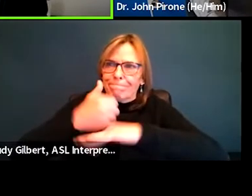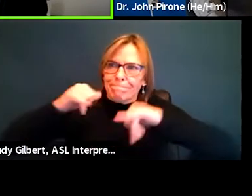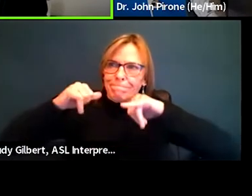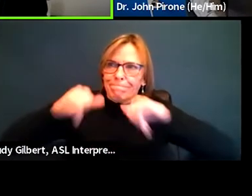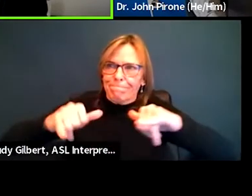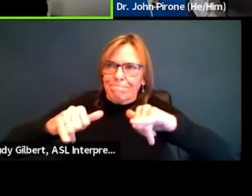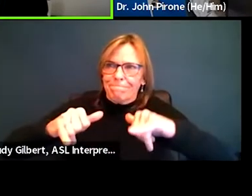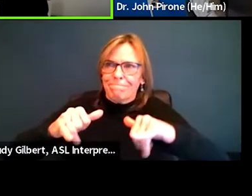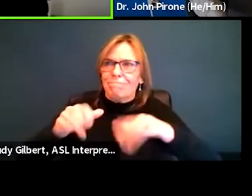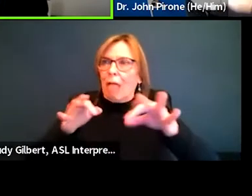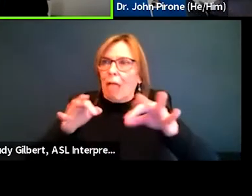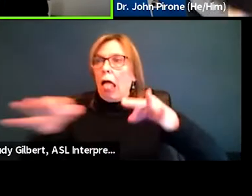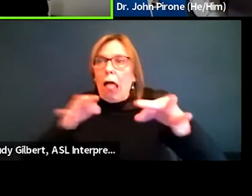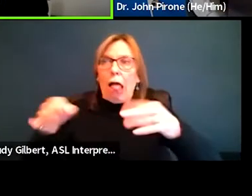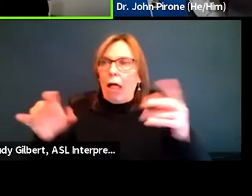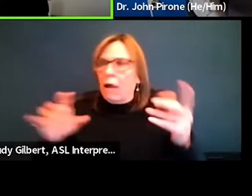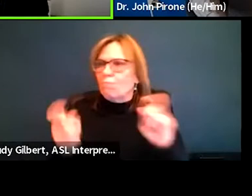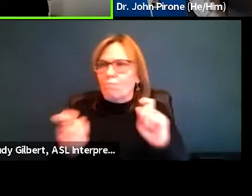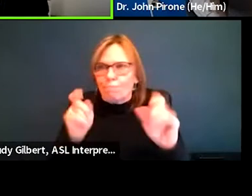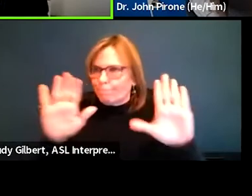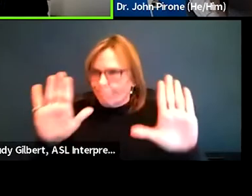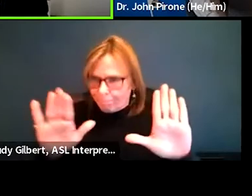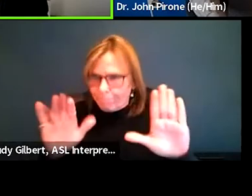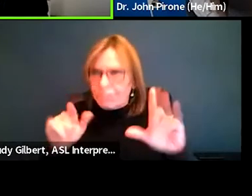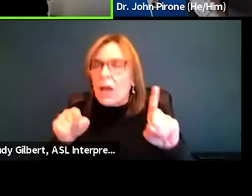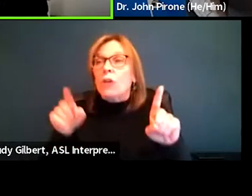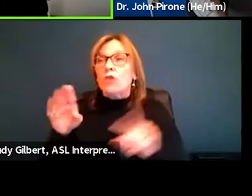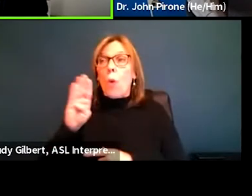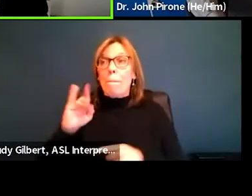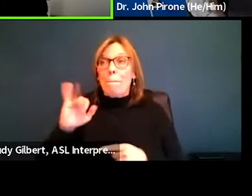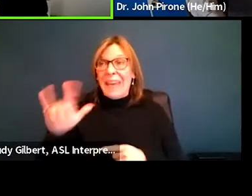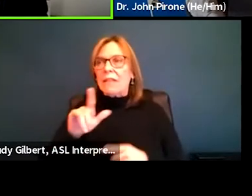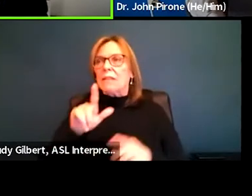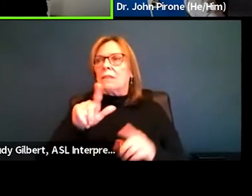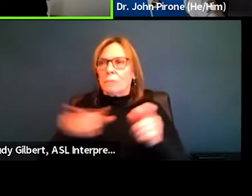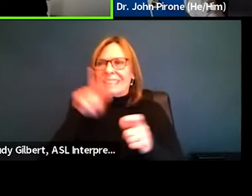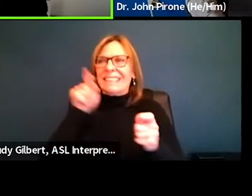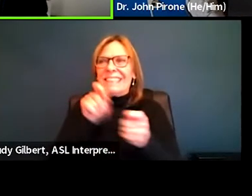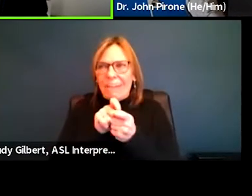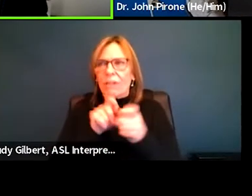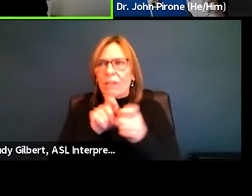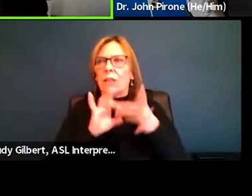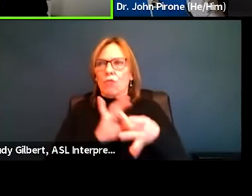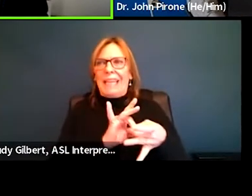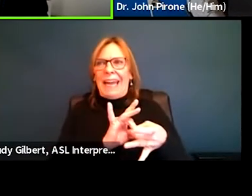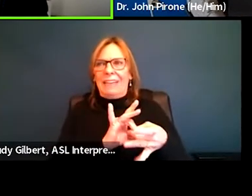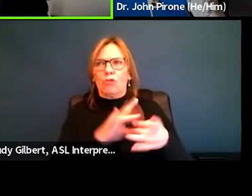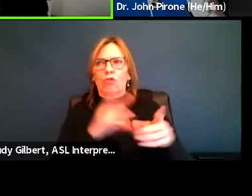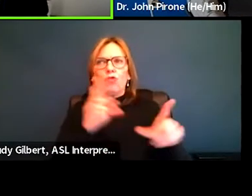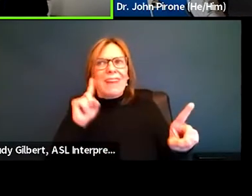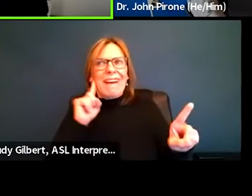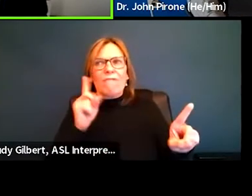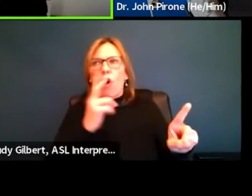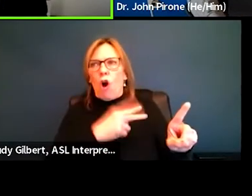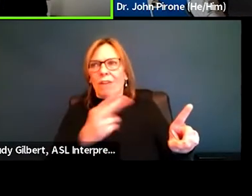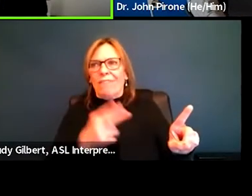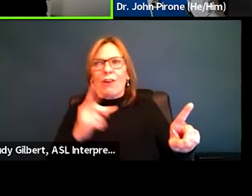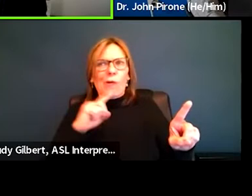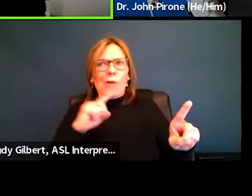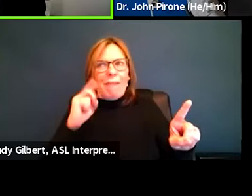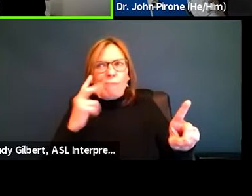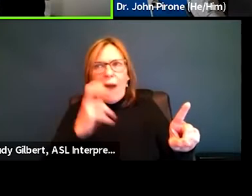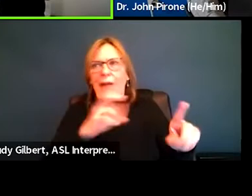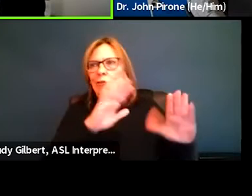collaboration about bills specific to this community is really how we can make the process